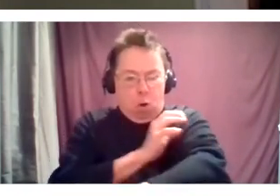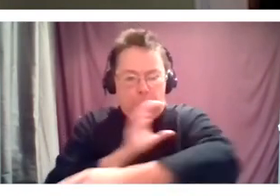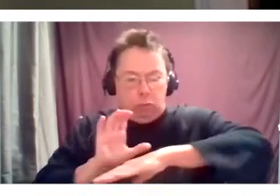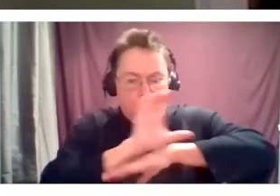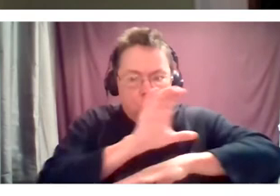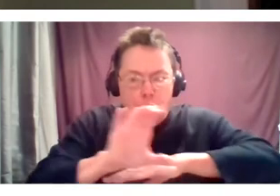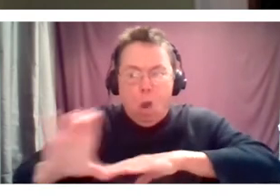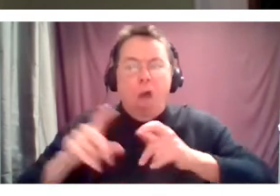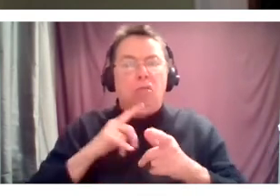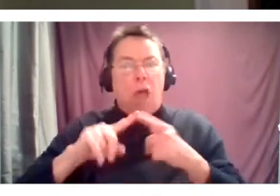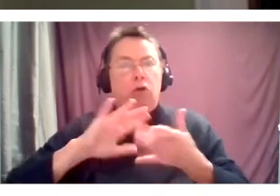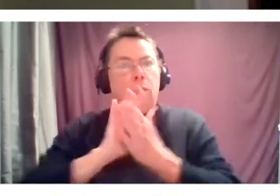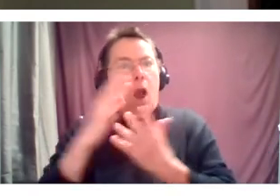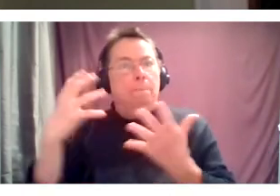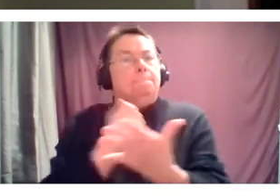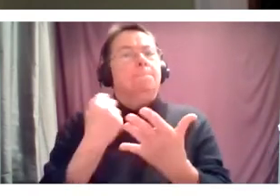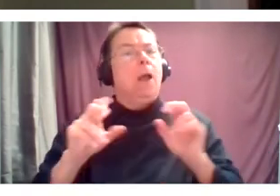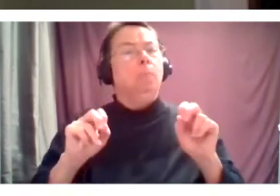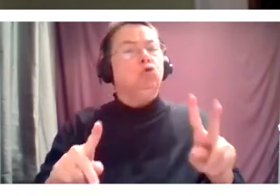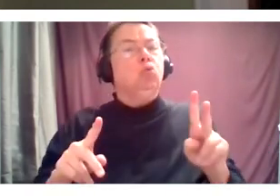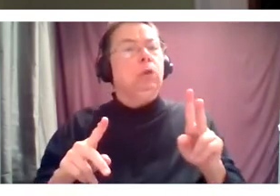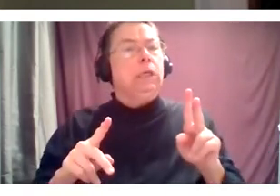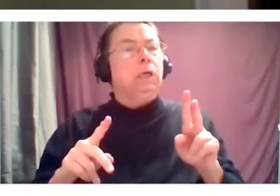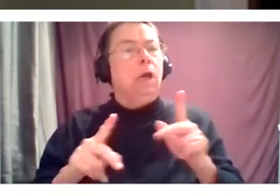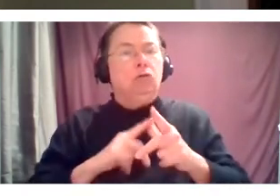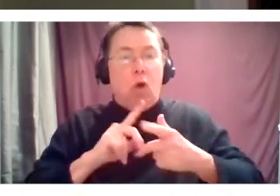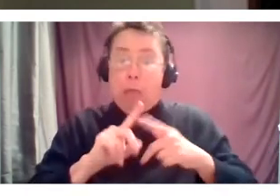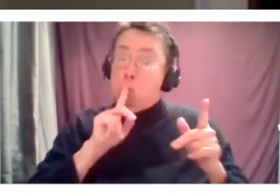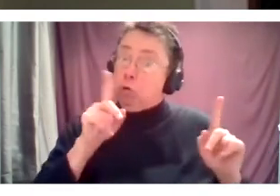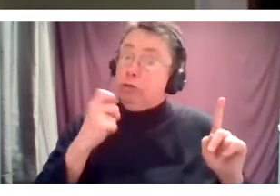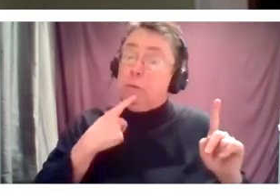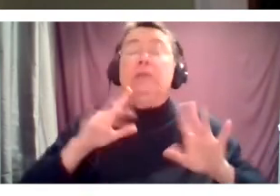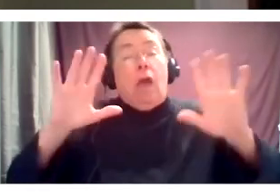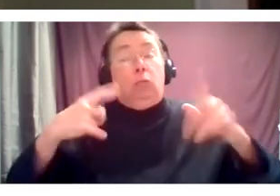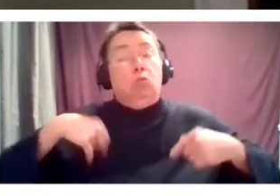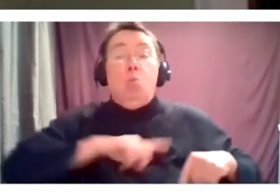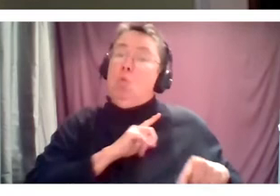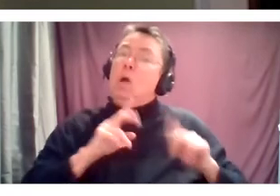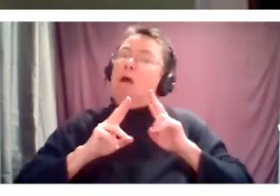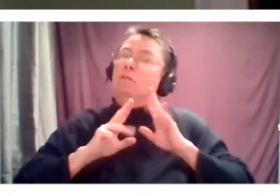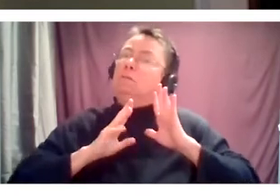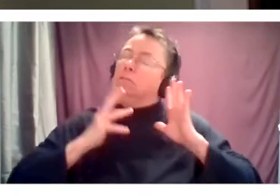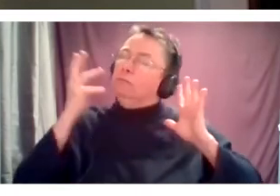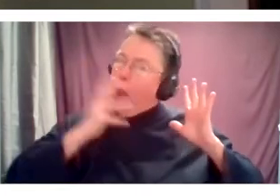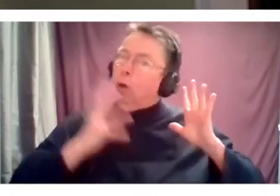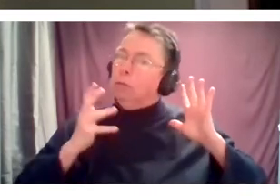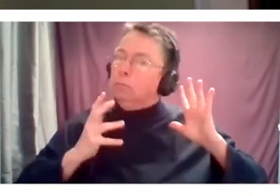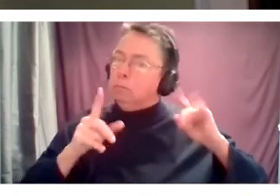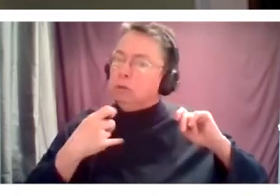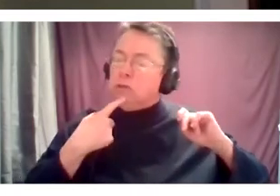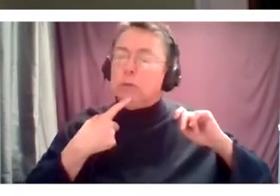are serious and, um, we're, we're serious. Art's Emerson, many people on this call are serious. Um, if we are serious, we